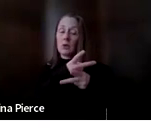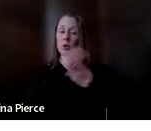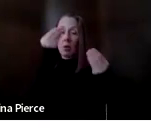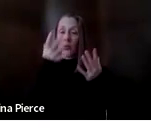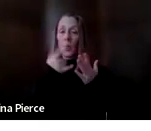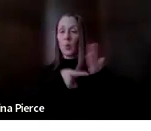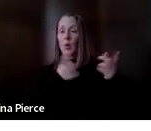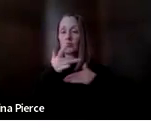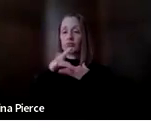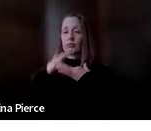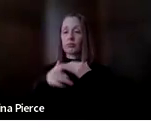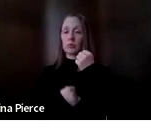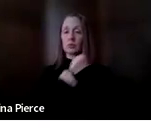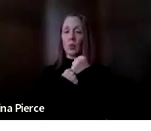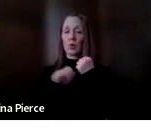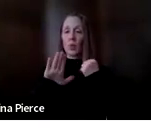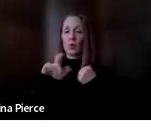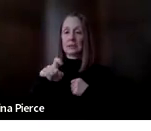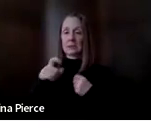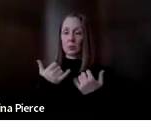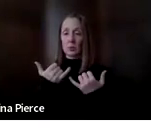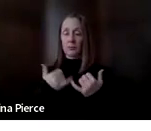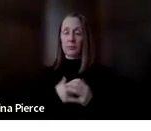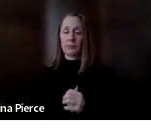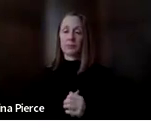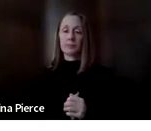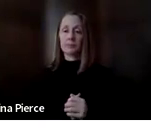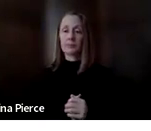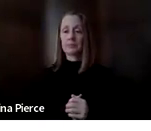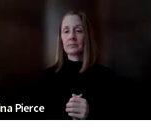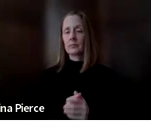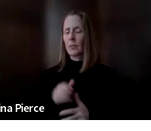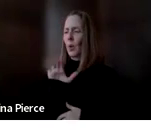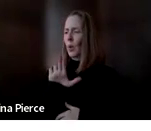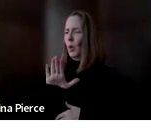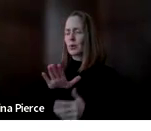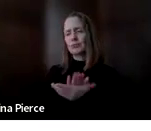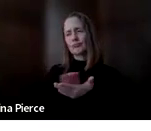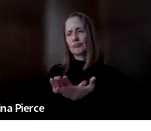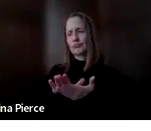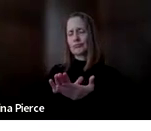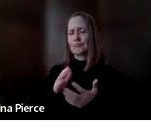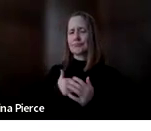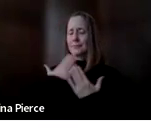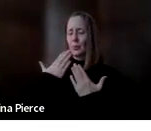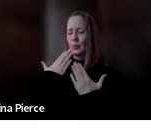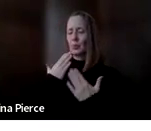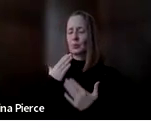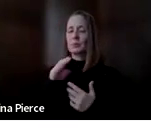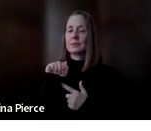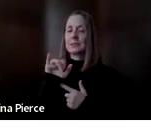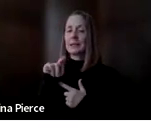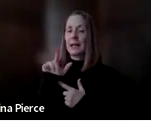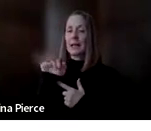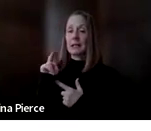things we have available to support your needs today you're too kind thank you caitlin um so basically if anyone